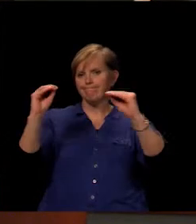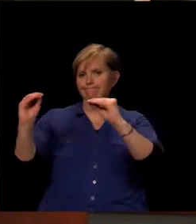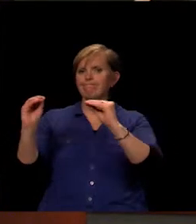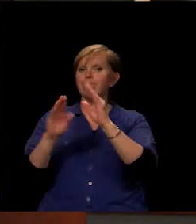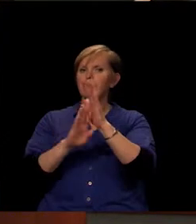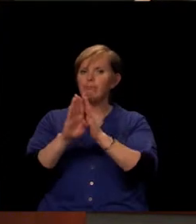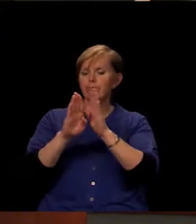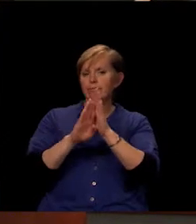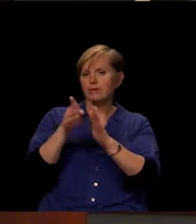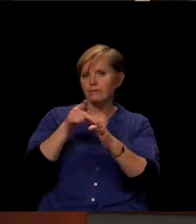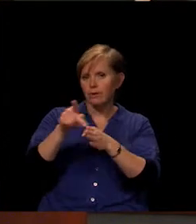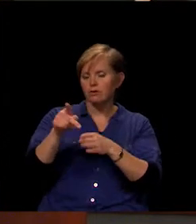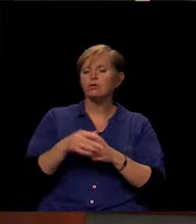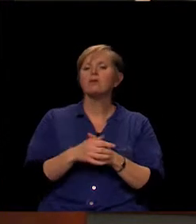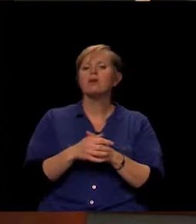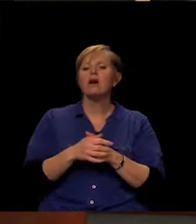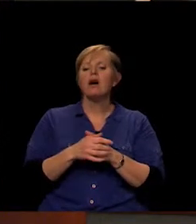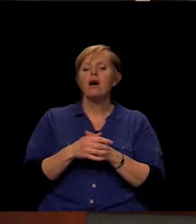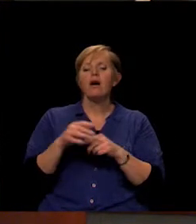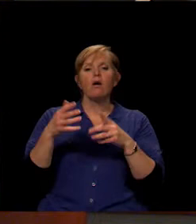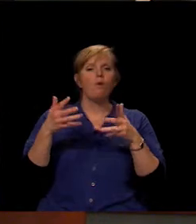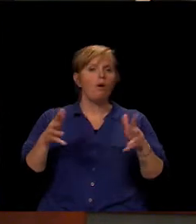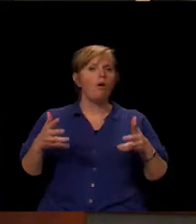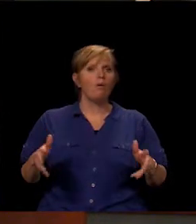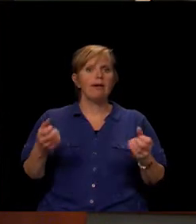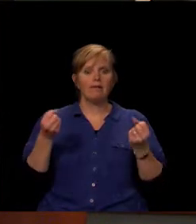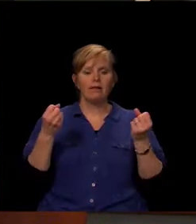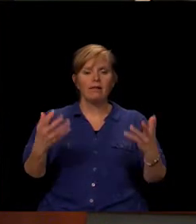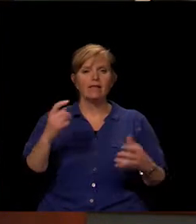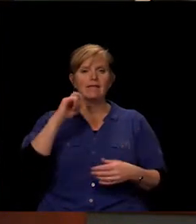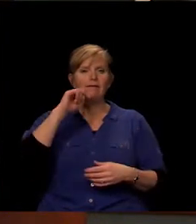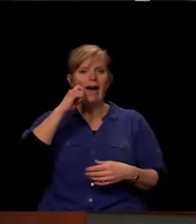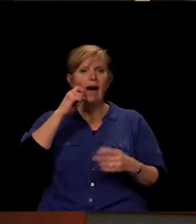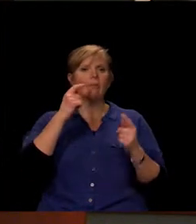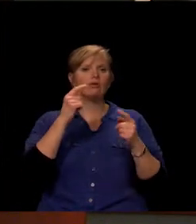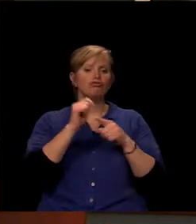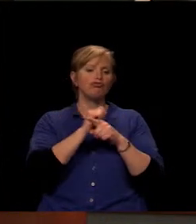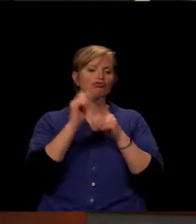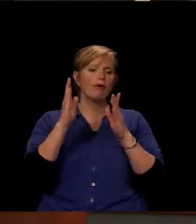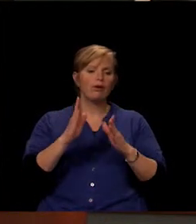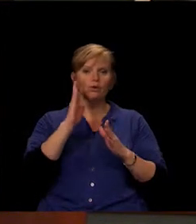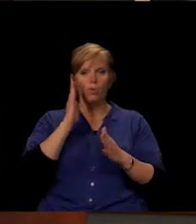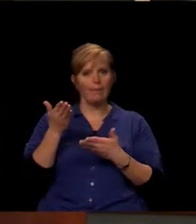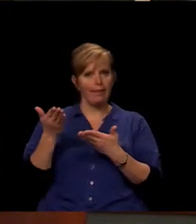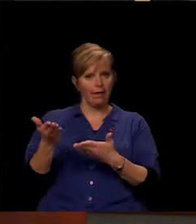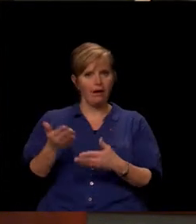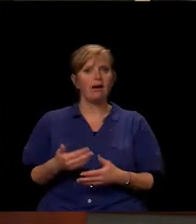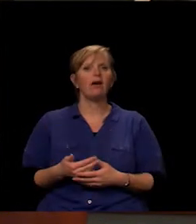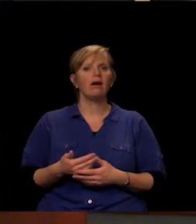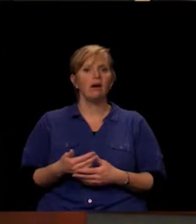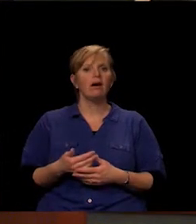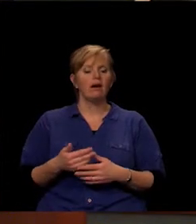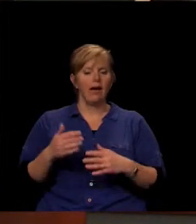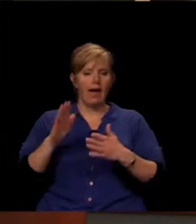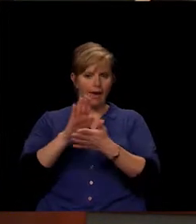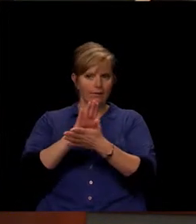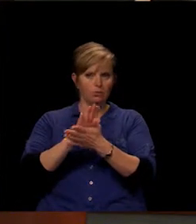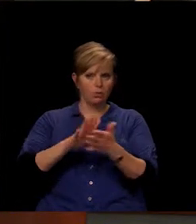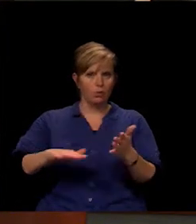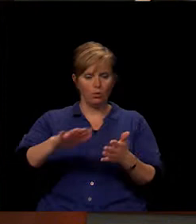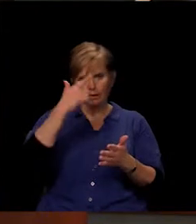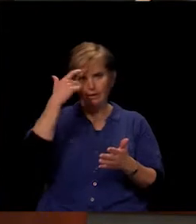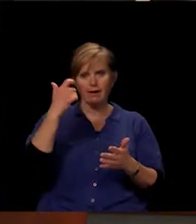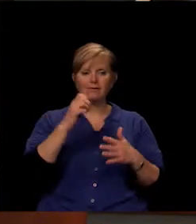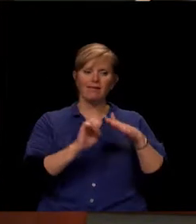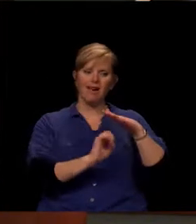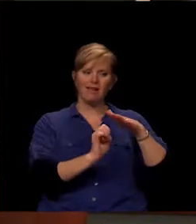that's offered. We already have lots of Apple trainers that are going to be on site through the elementary deployment. We would add